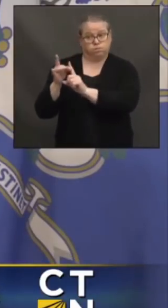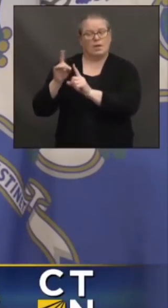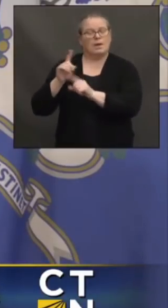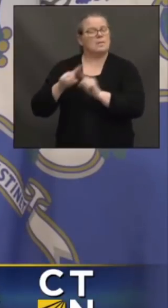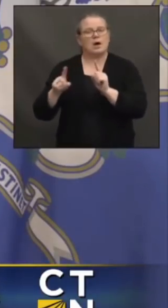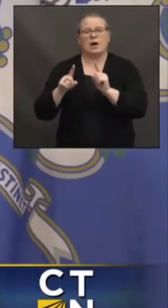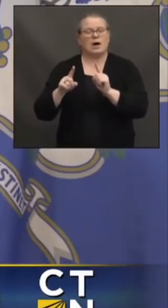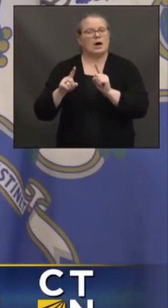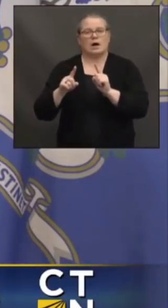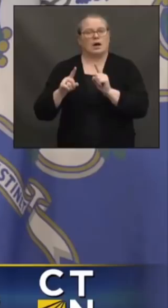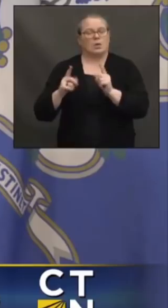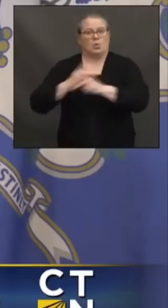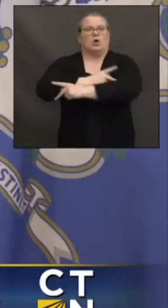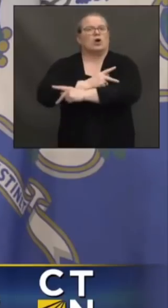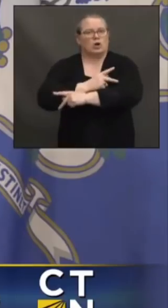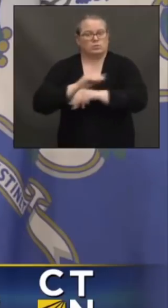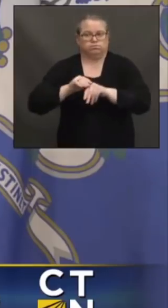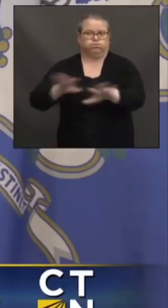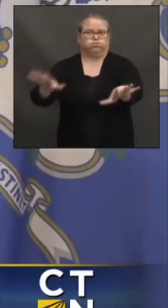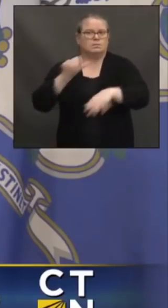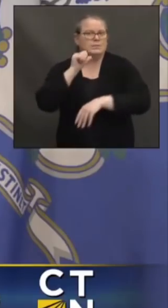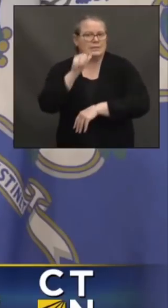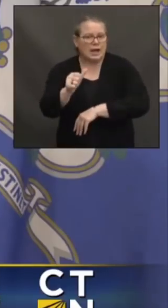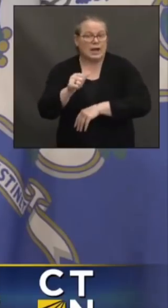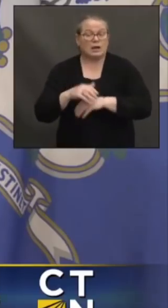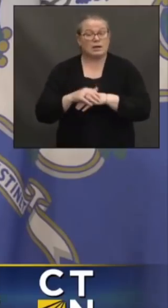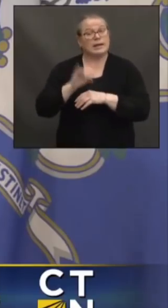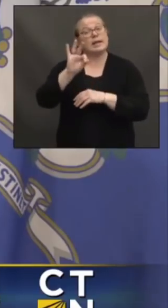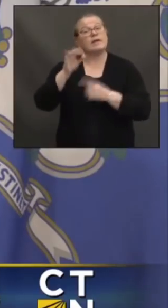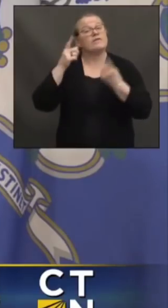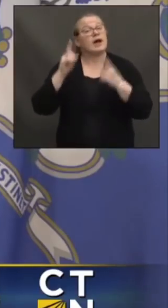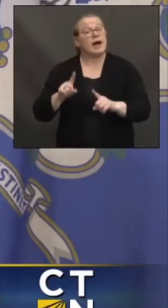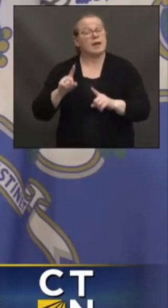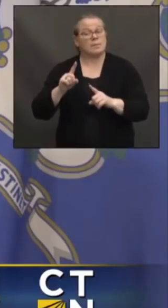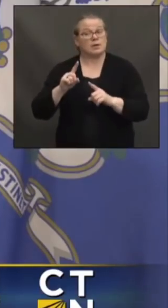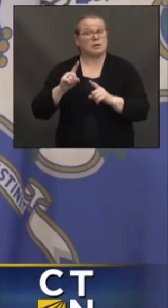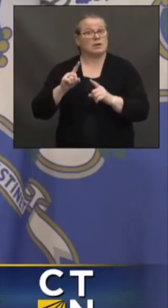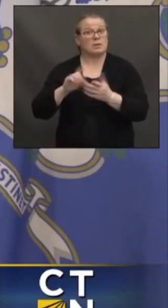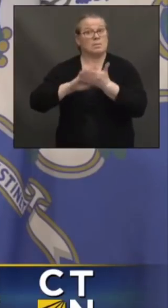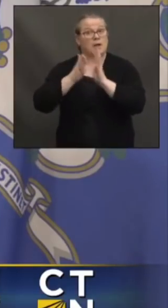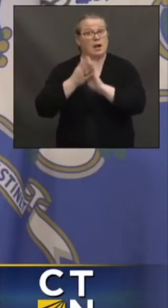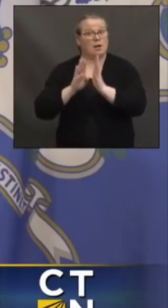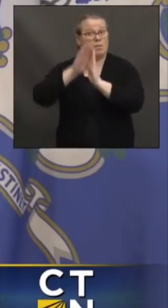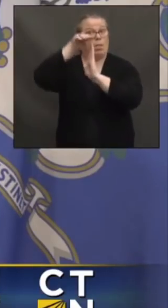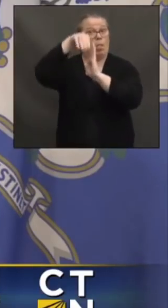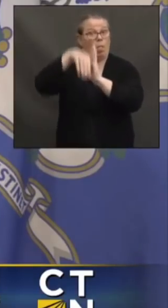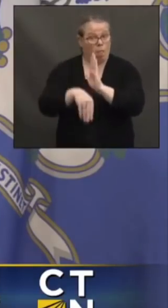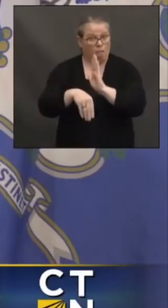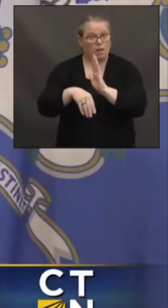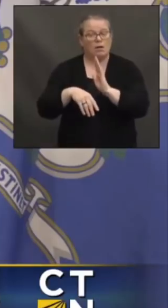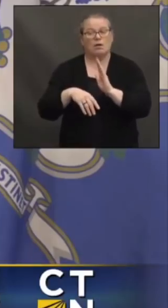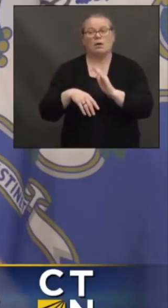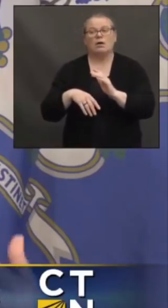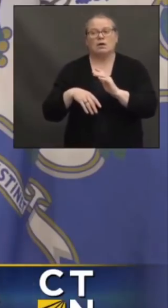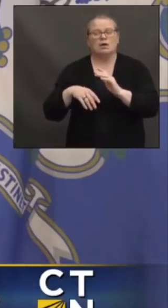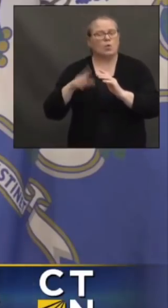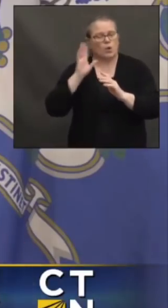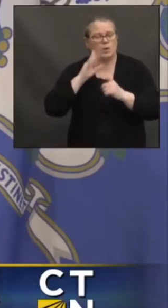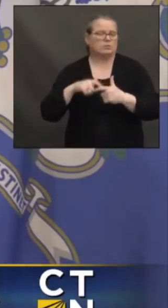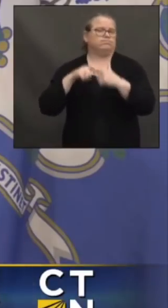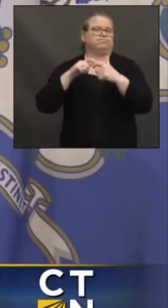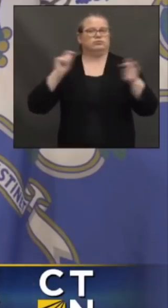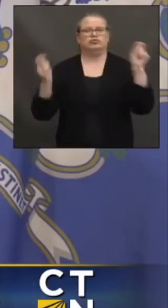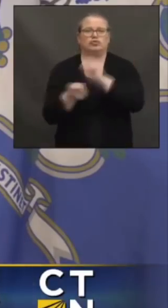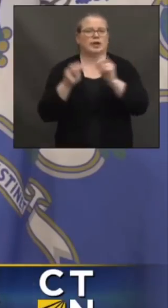And if we did find things were changing, we have the ability to change course. But right now, I think the vaccine is staying